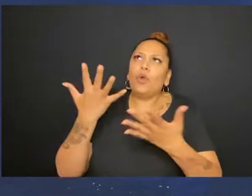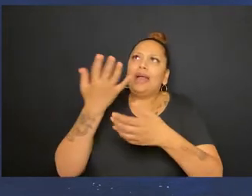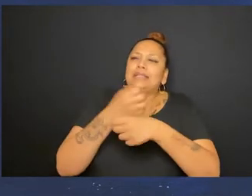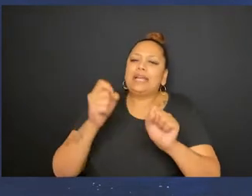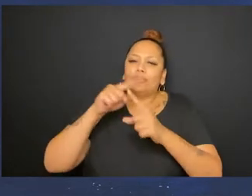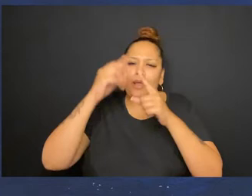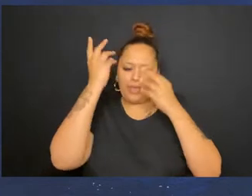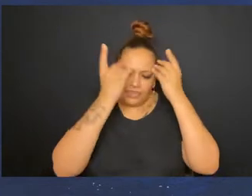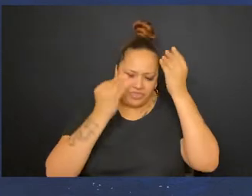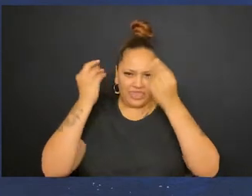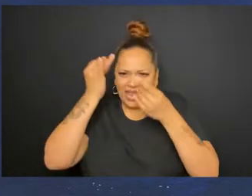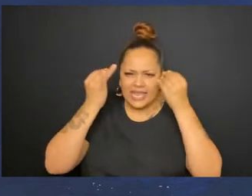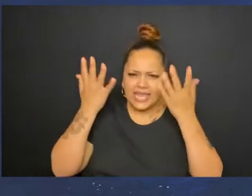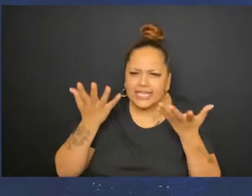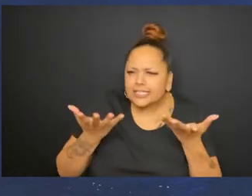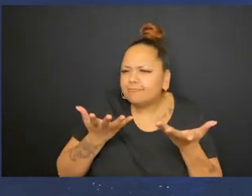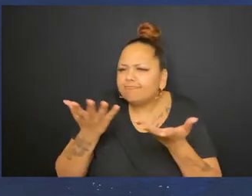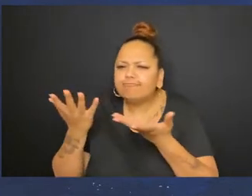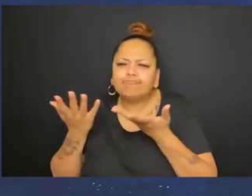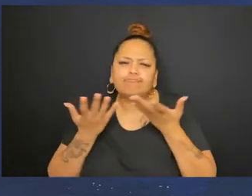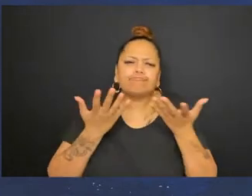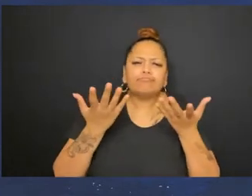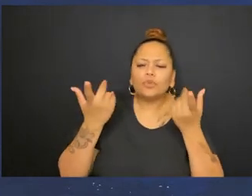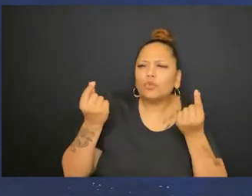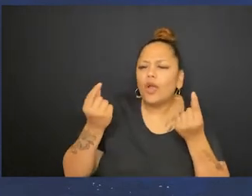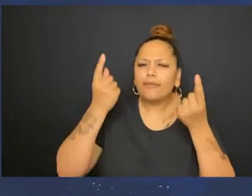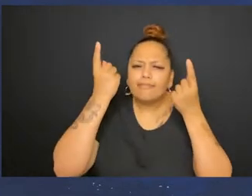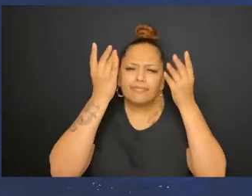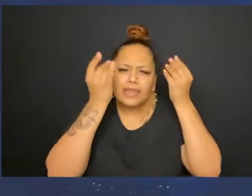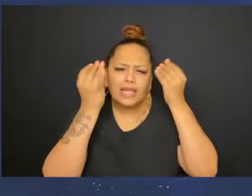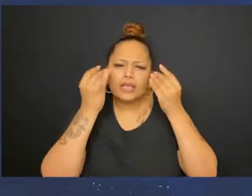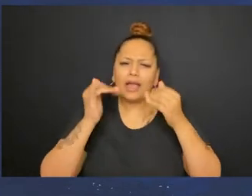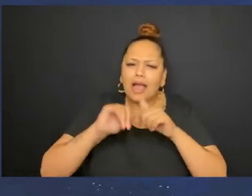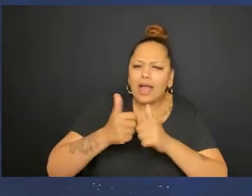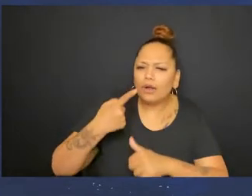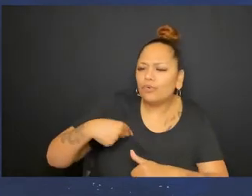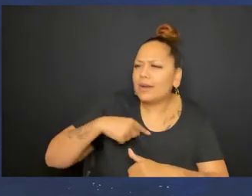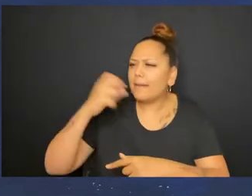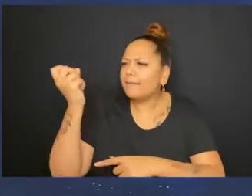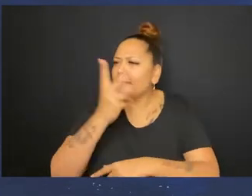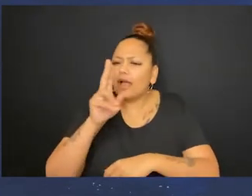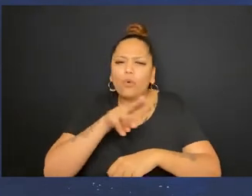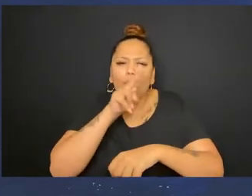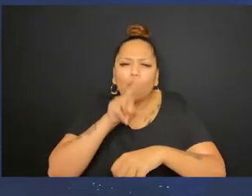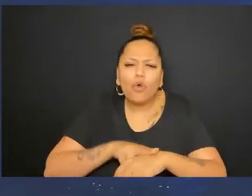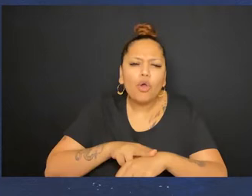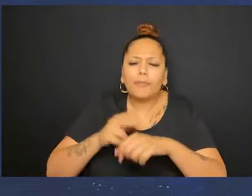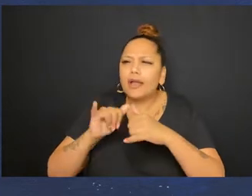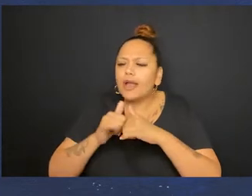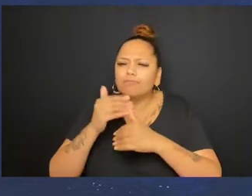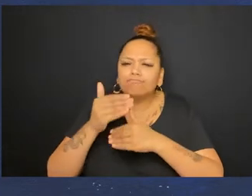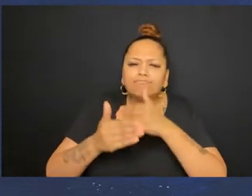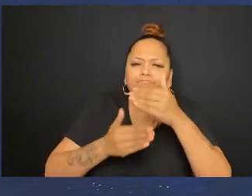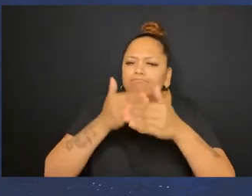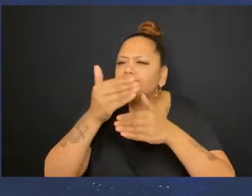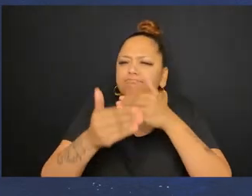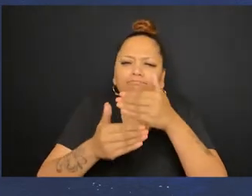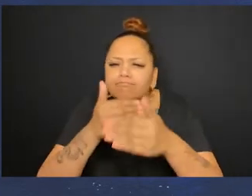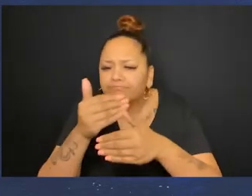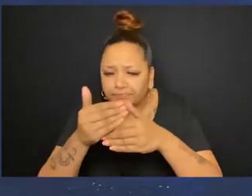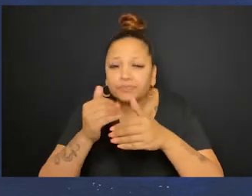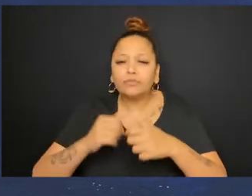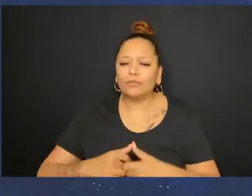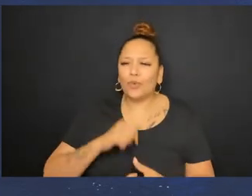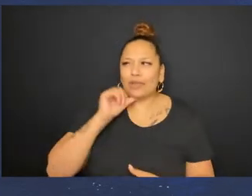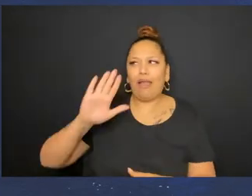getting back to normal, I think what is safer to think about is how we can collectively get back